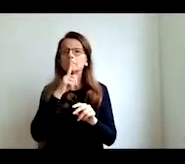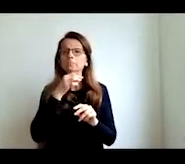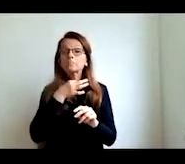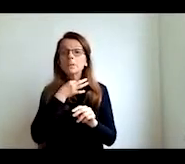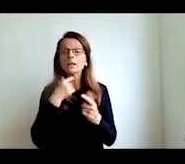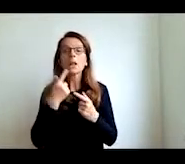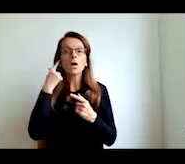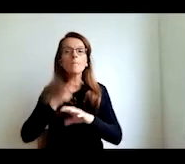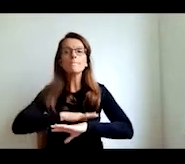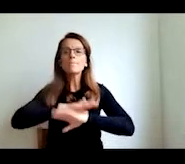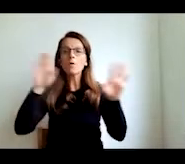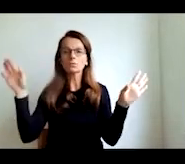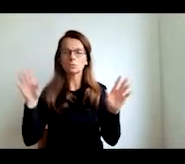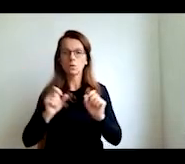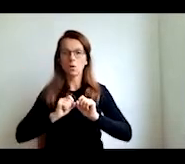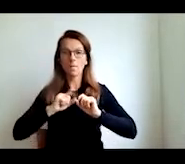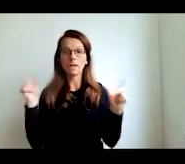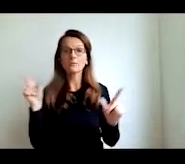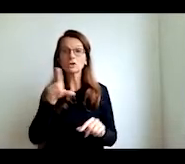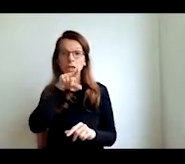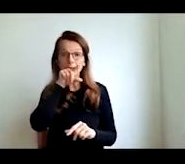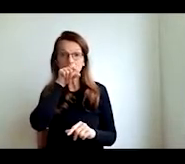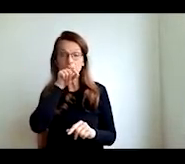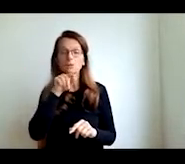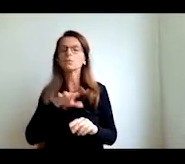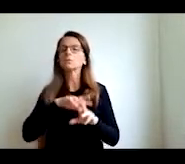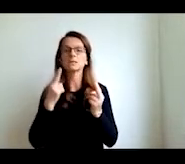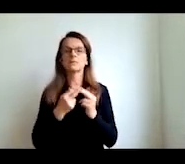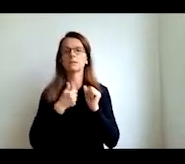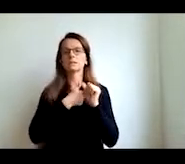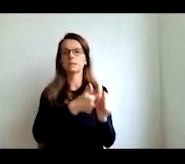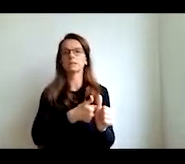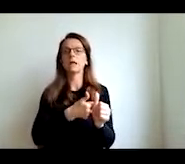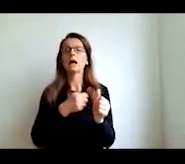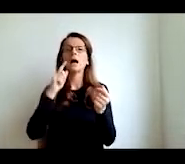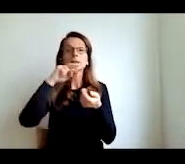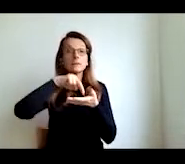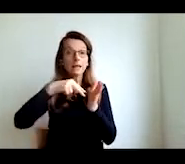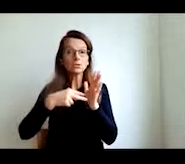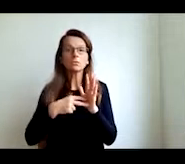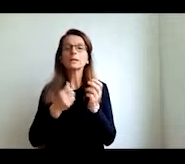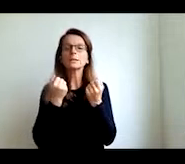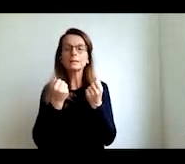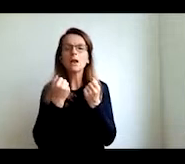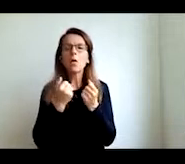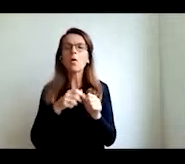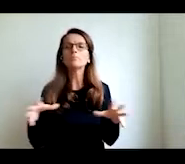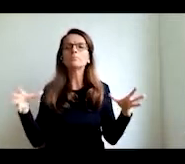on twitter and the world can follow you but technology is also incredibly homogenizing